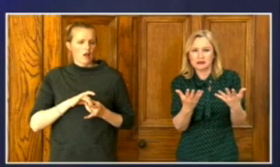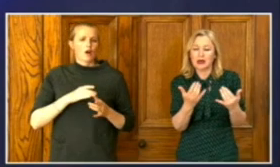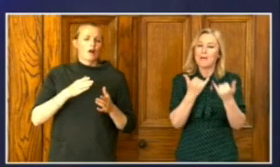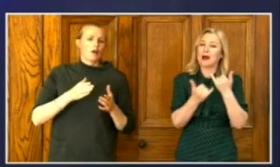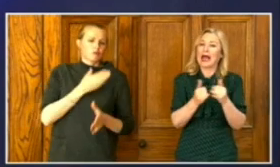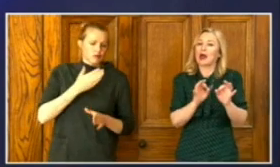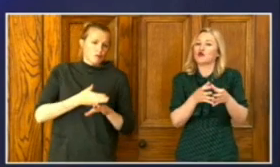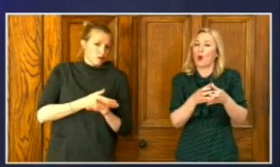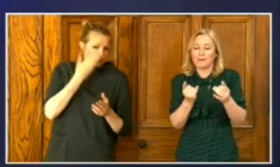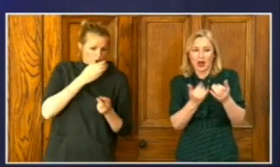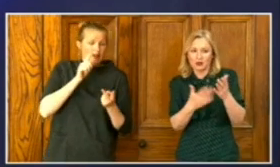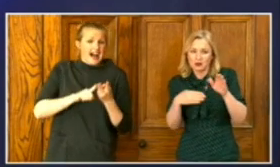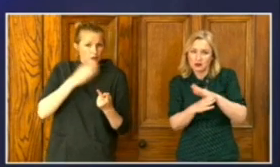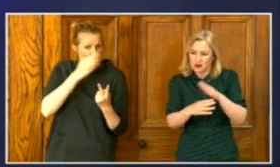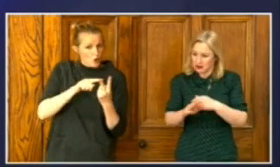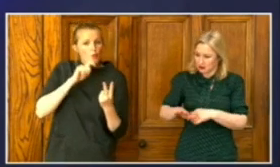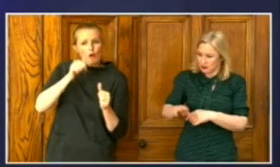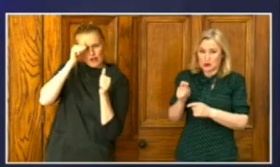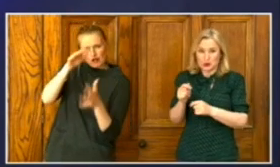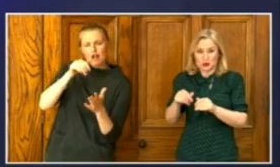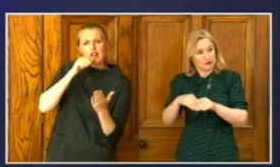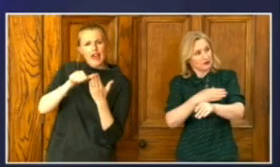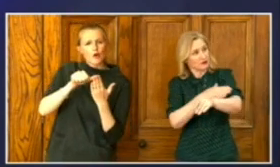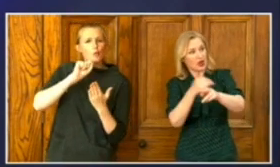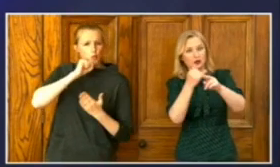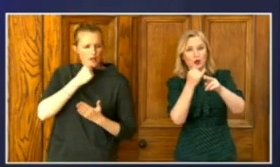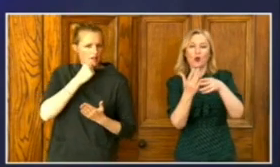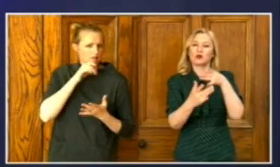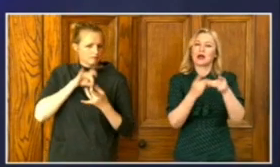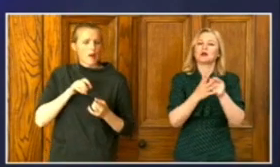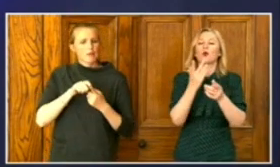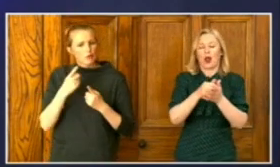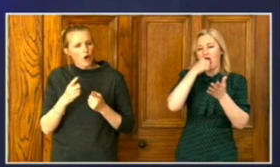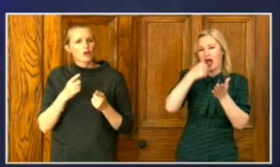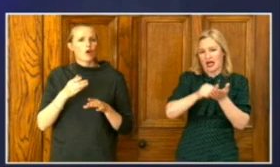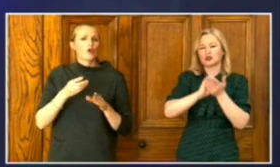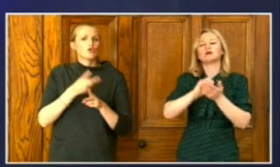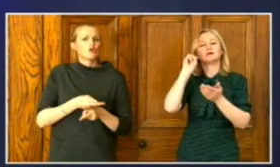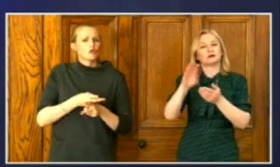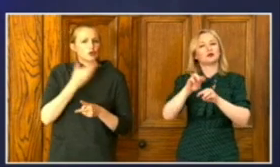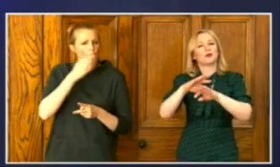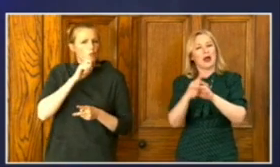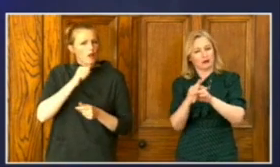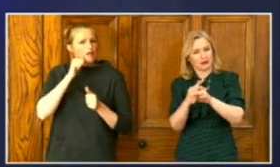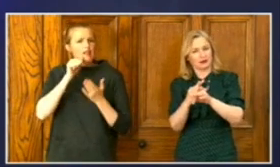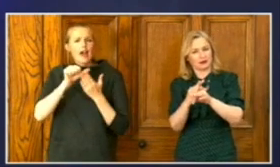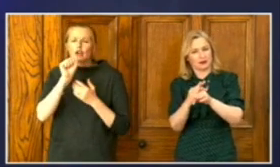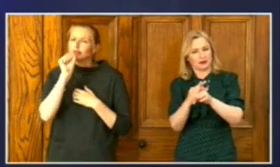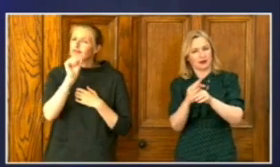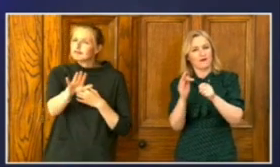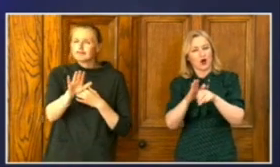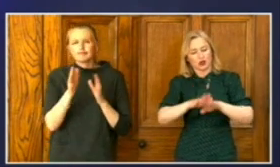advise on the outcome of the child's preschool or primary one applications. And letters should be with parents